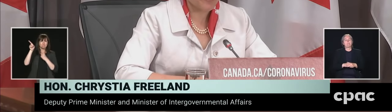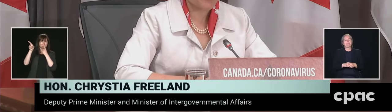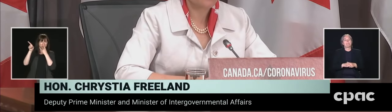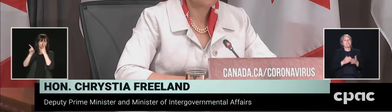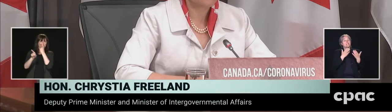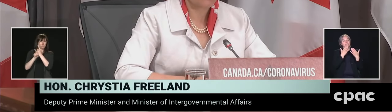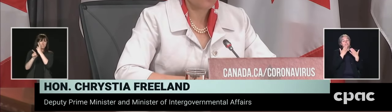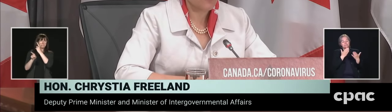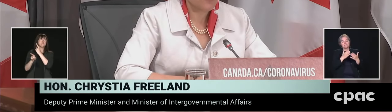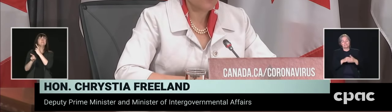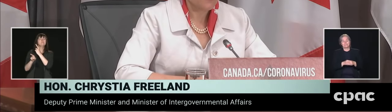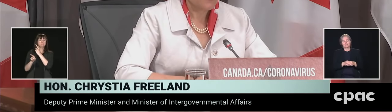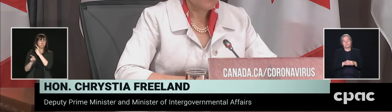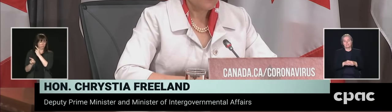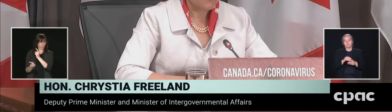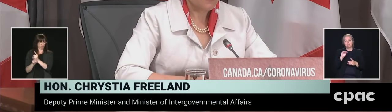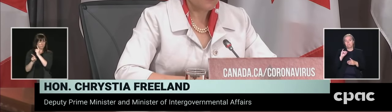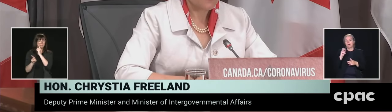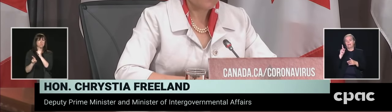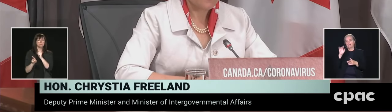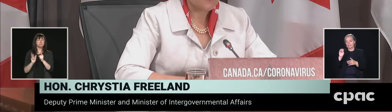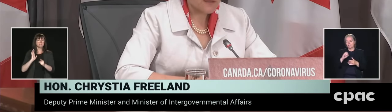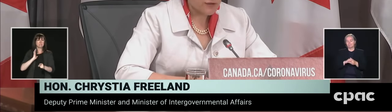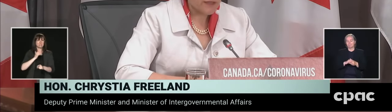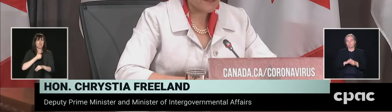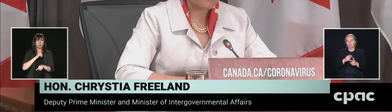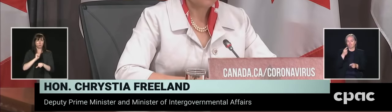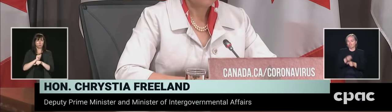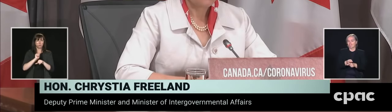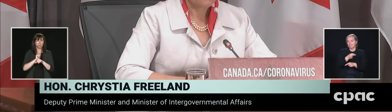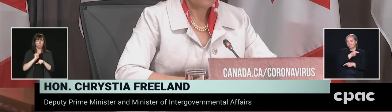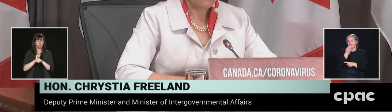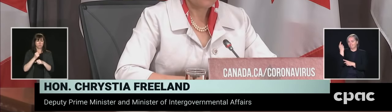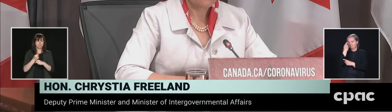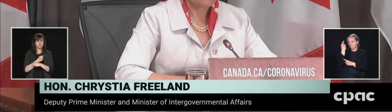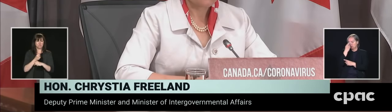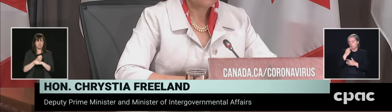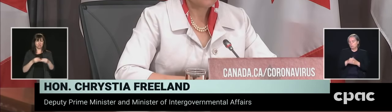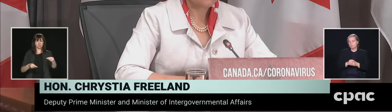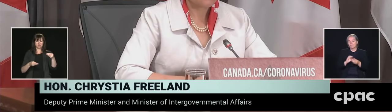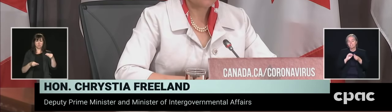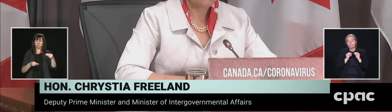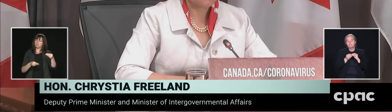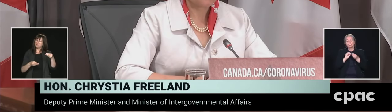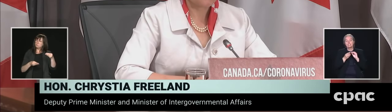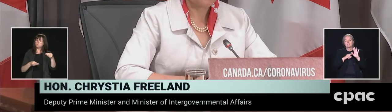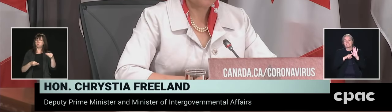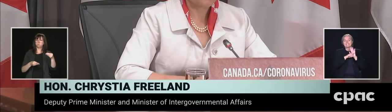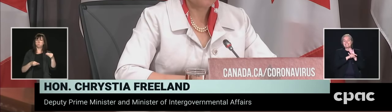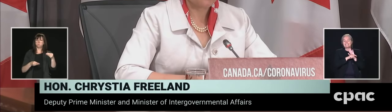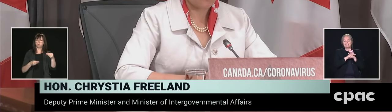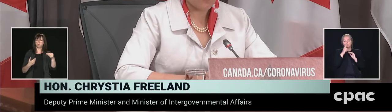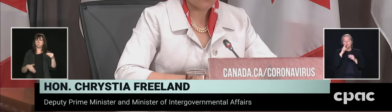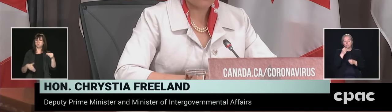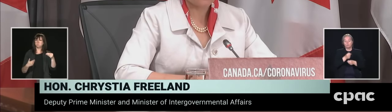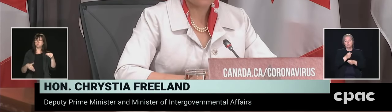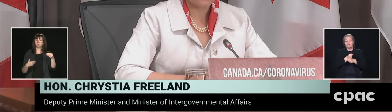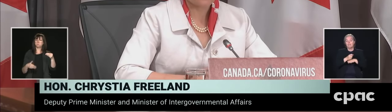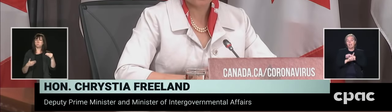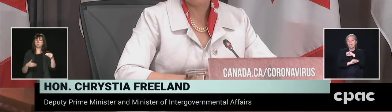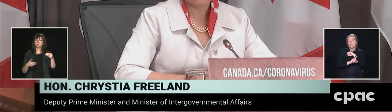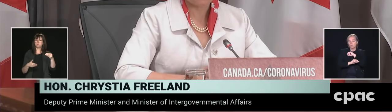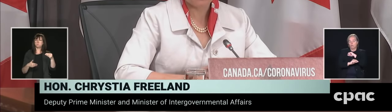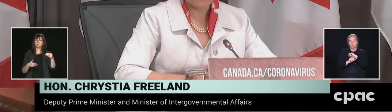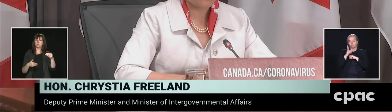numbers are historic and are